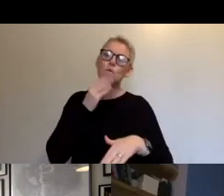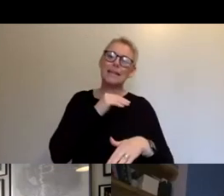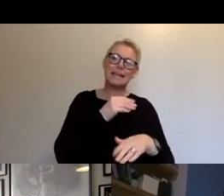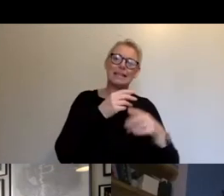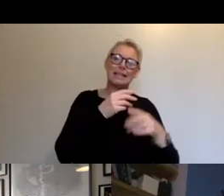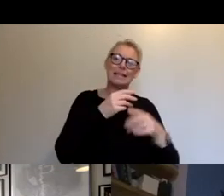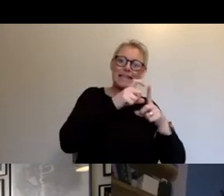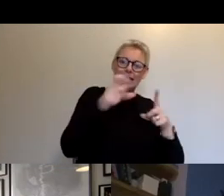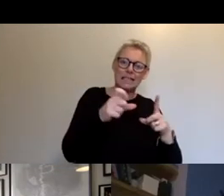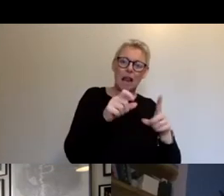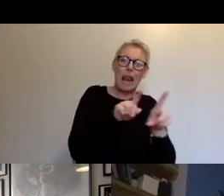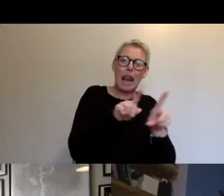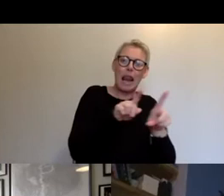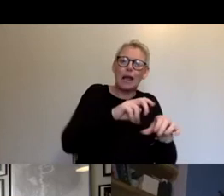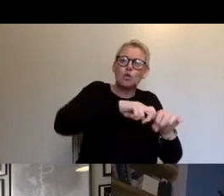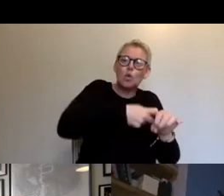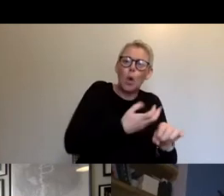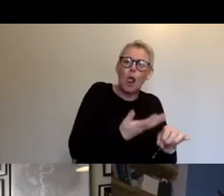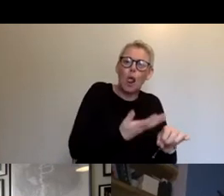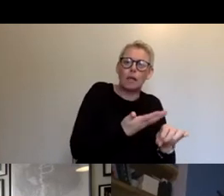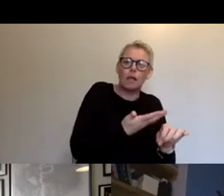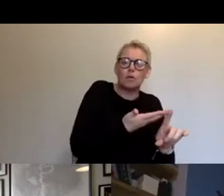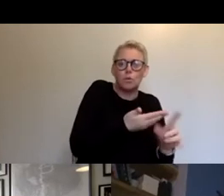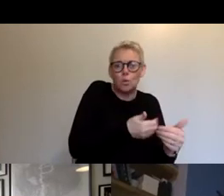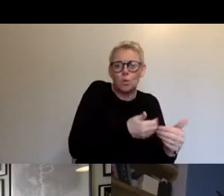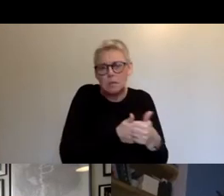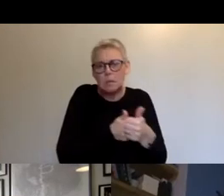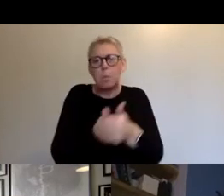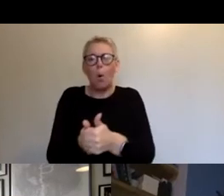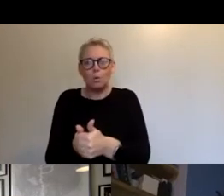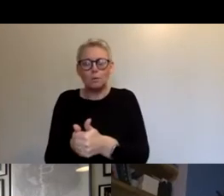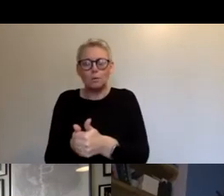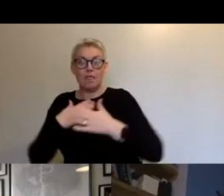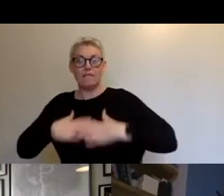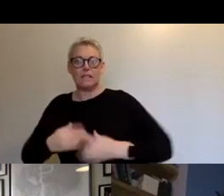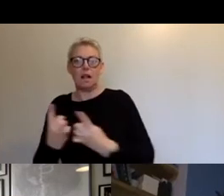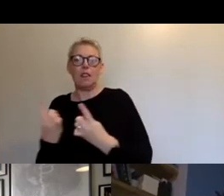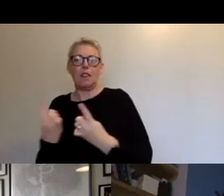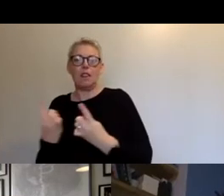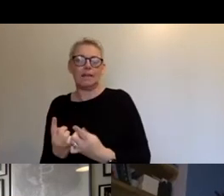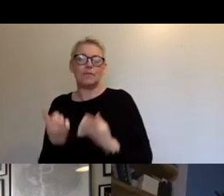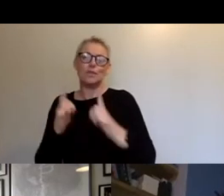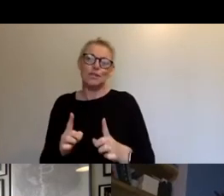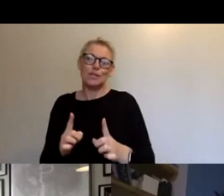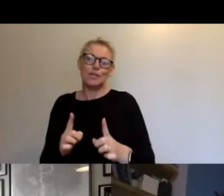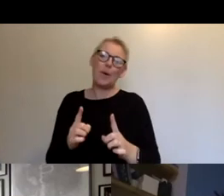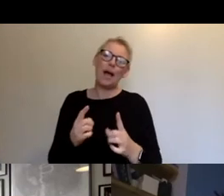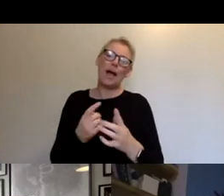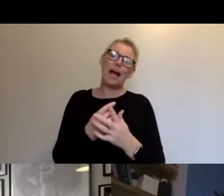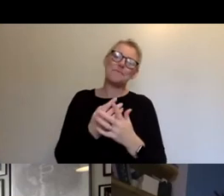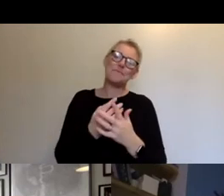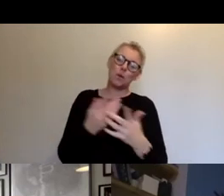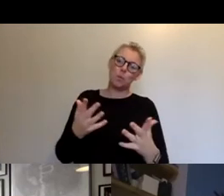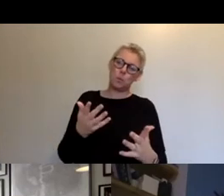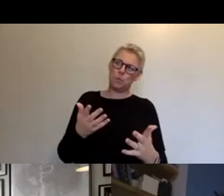Internet content is has recently been more around connecting to audiences in a conversation about the work that we do. So Bristol Arts